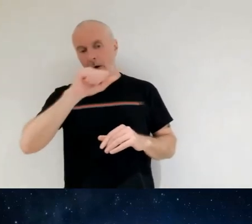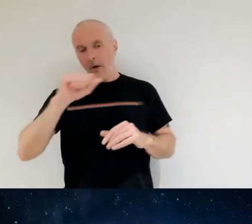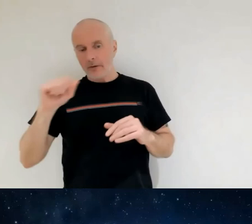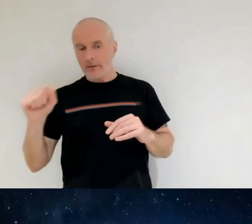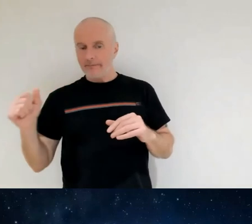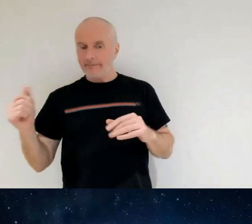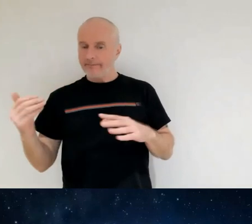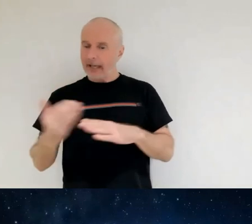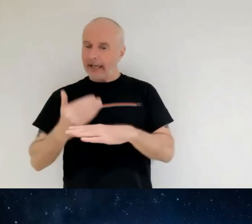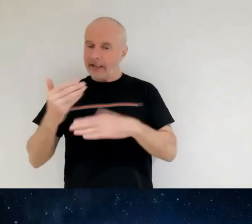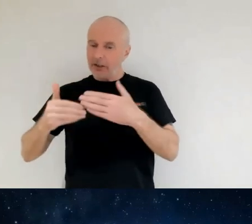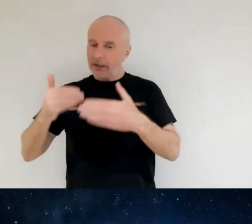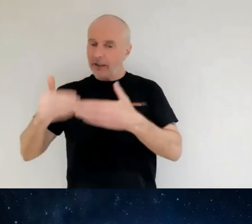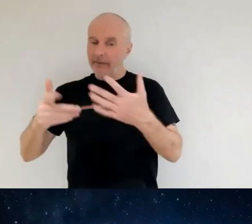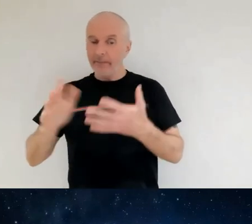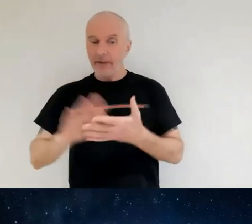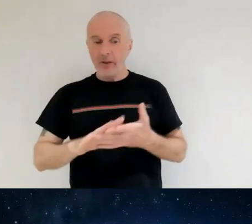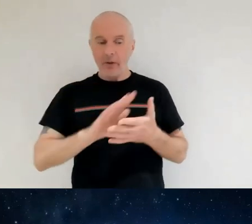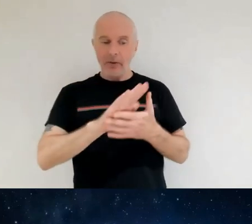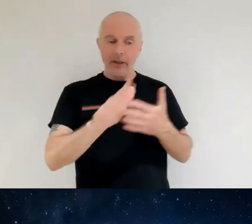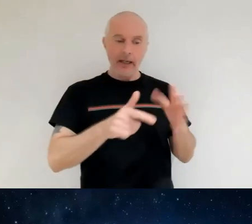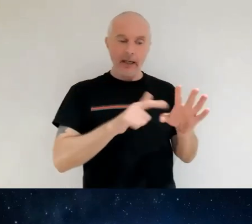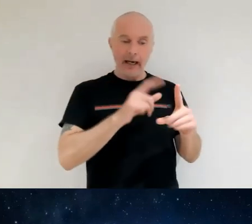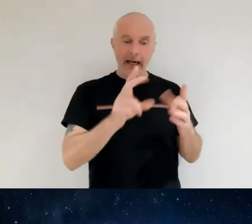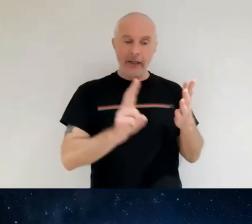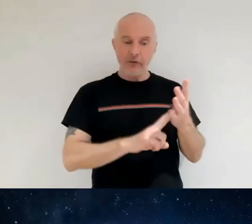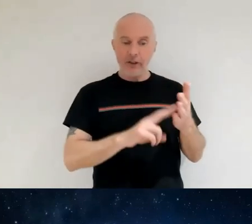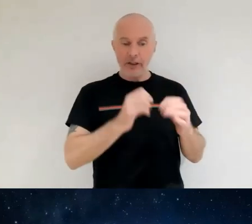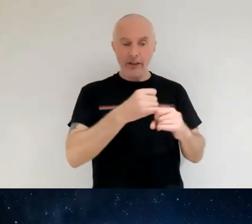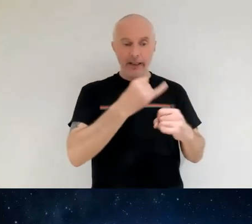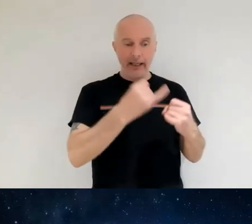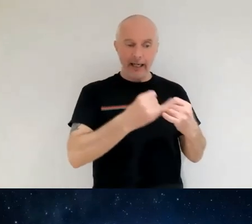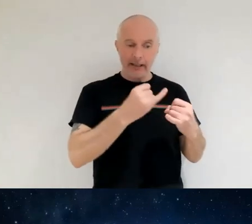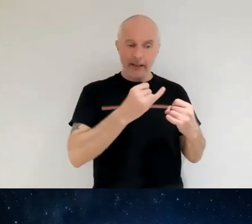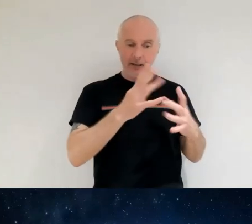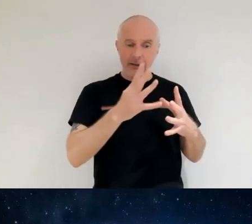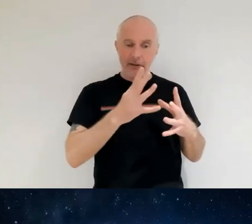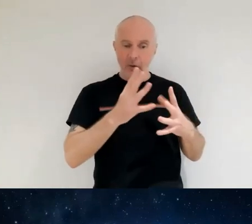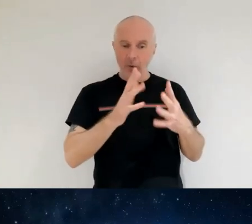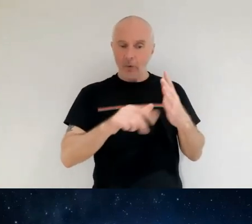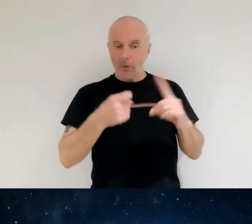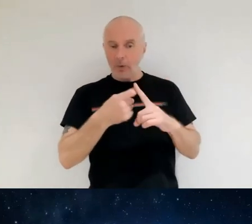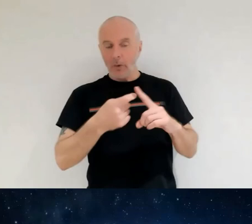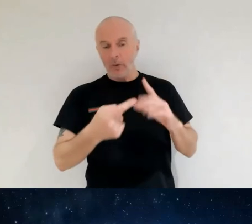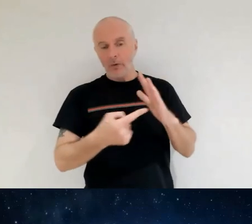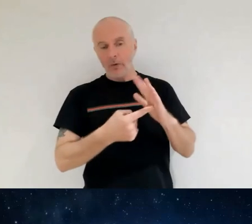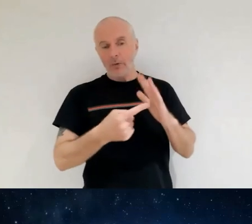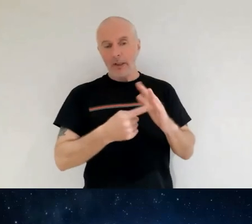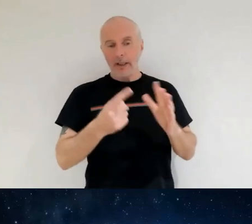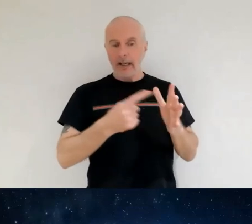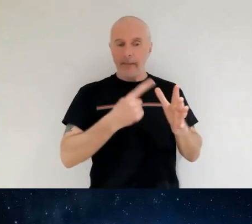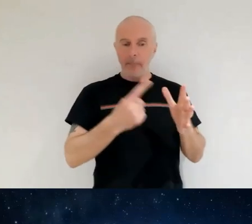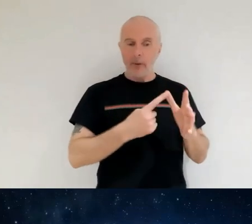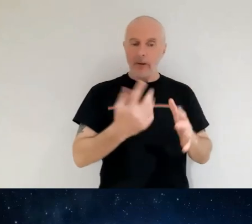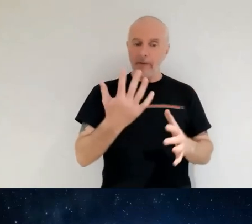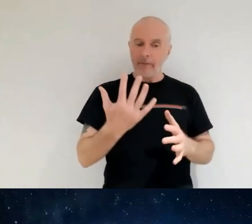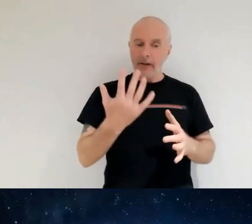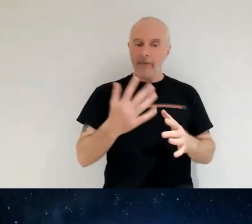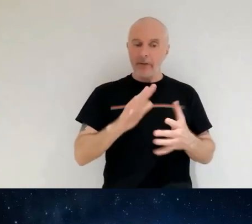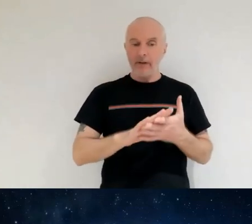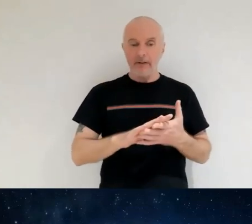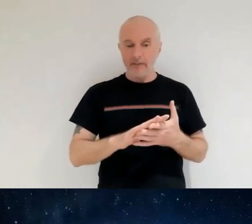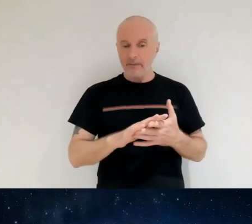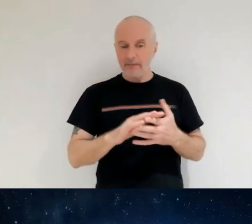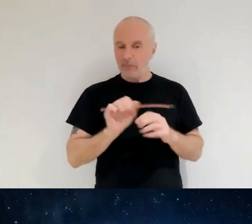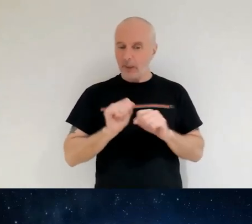is introducing hydrogen gas into the uk gas grid it's taking place on tuesday the 5th of april and the links will all